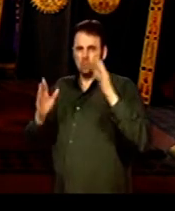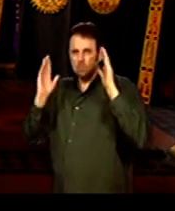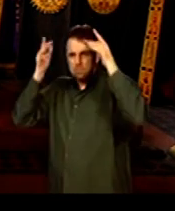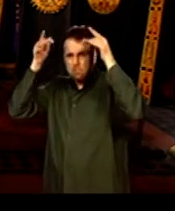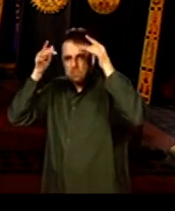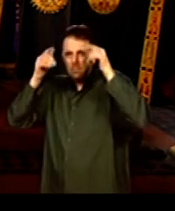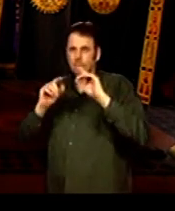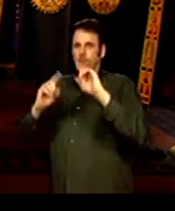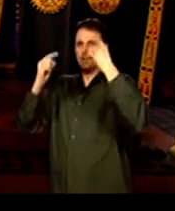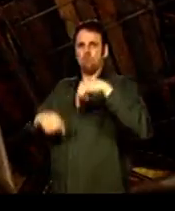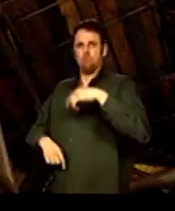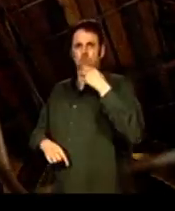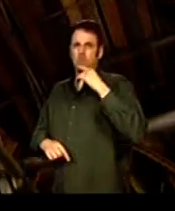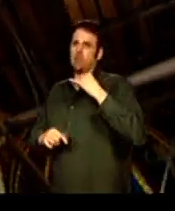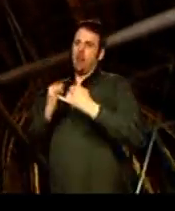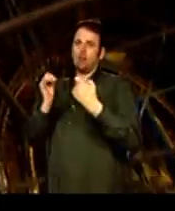the Reformation.